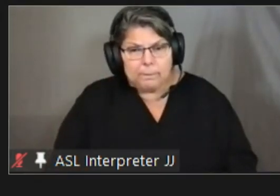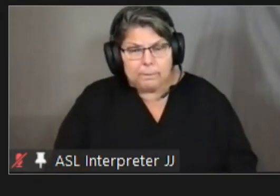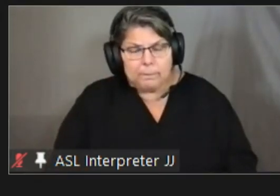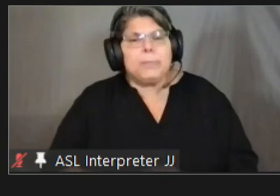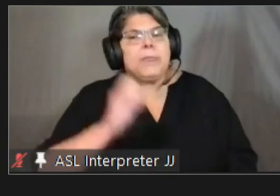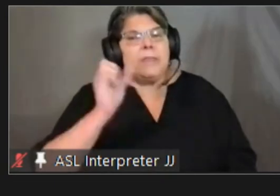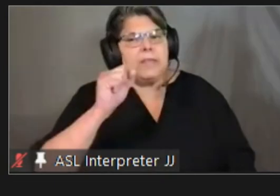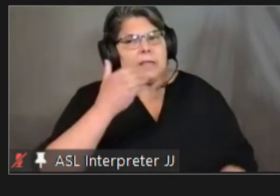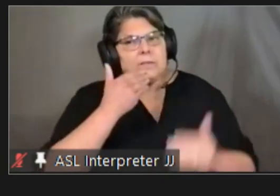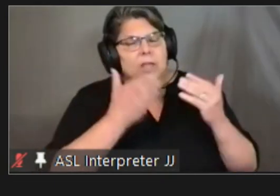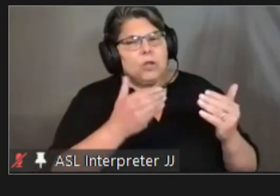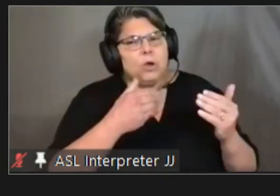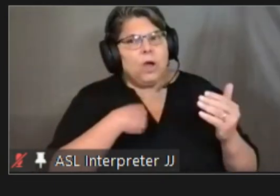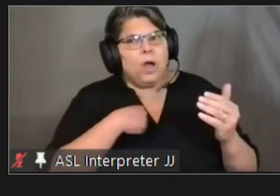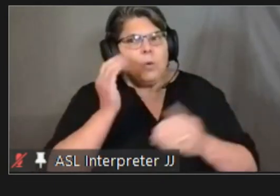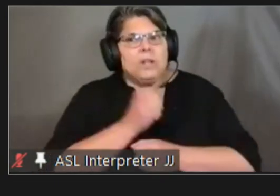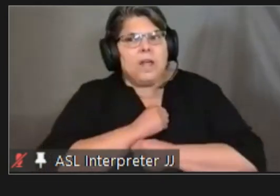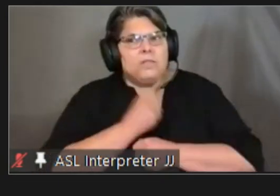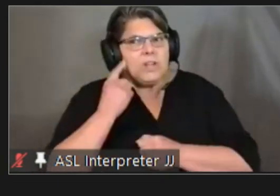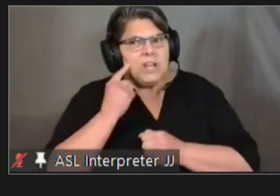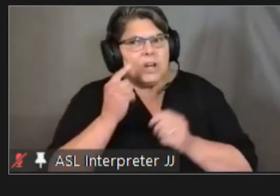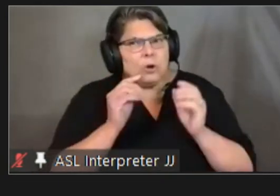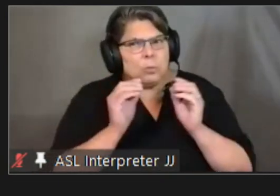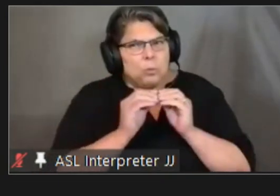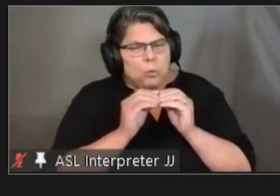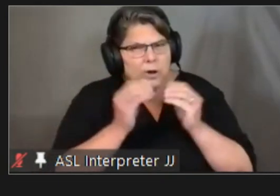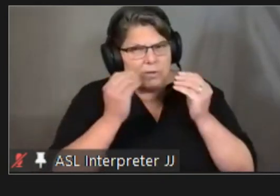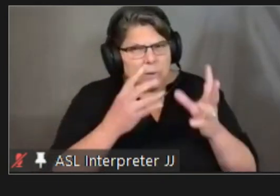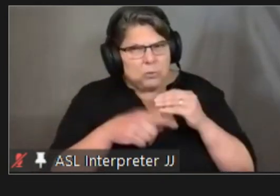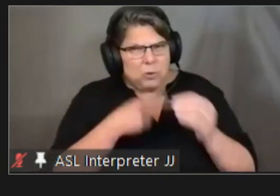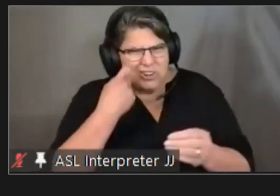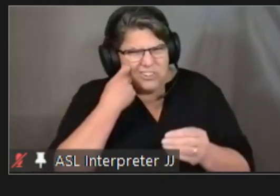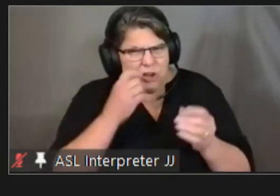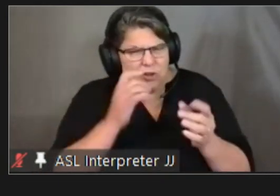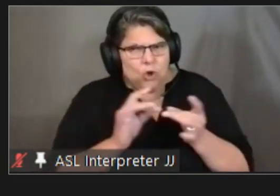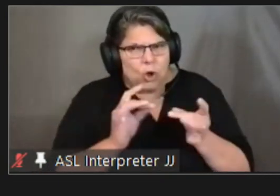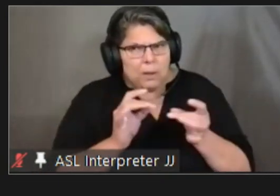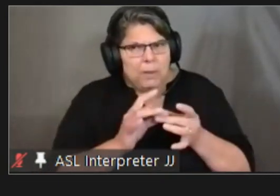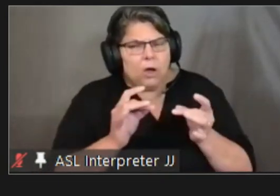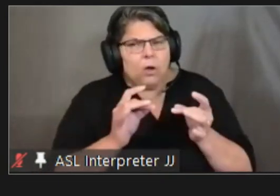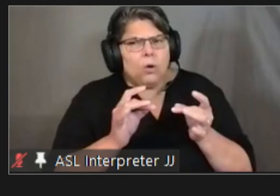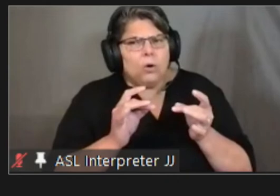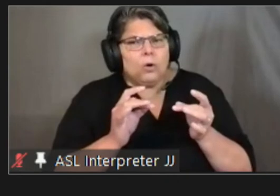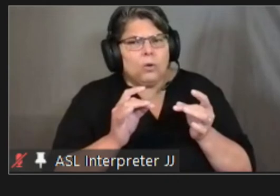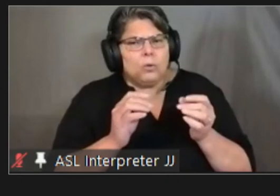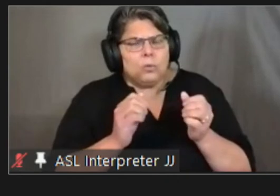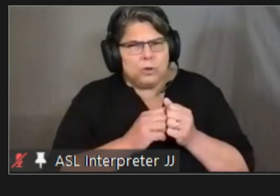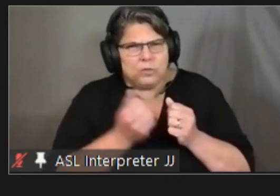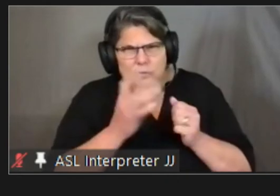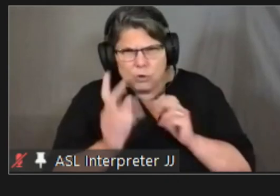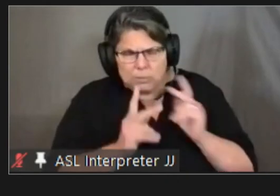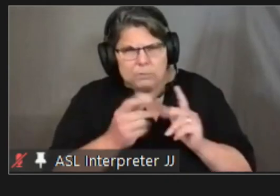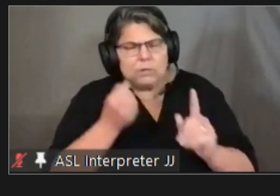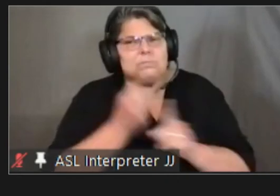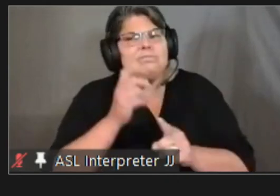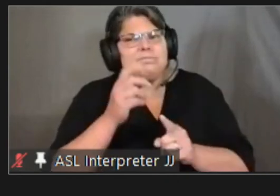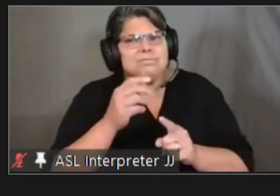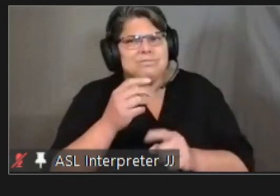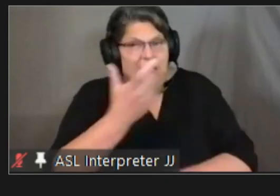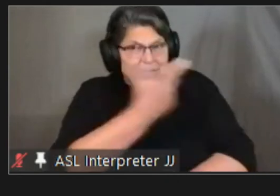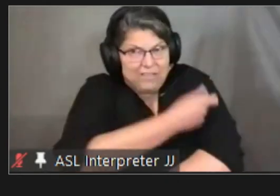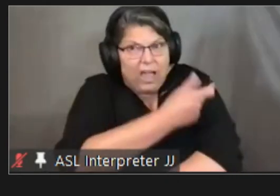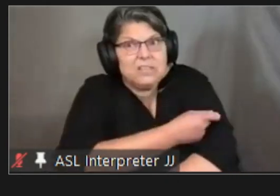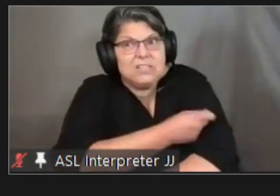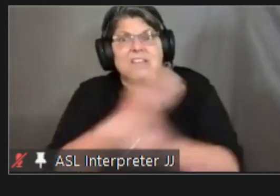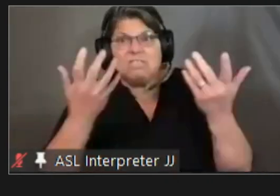yes thank you um i would love to hear some follow-up on what you just talked about with the the breakthrough cases um you